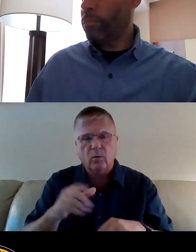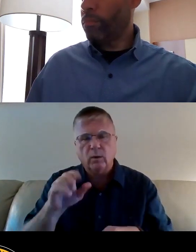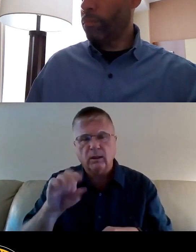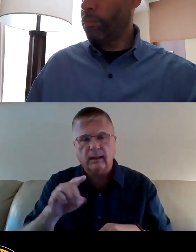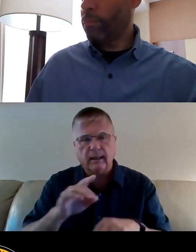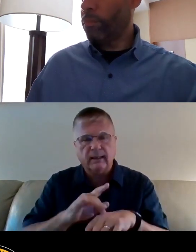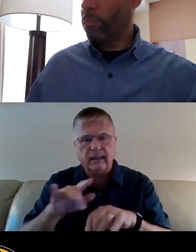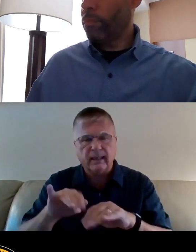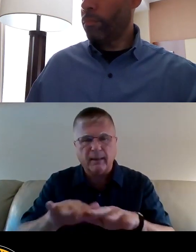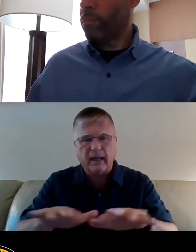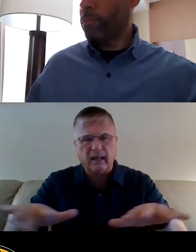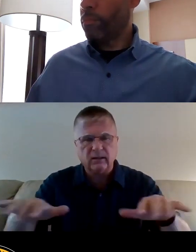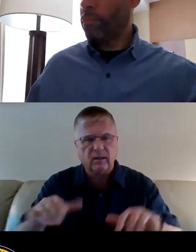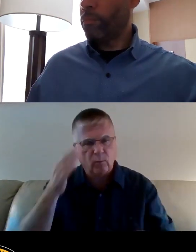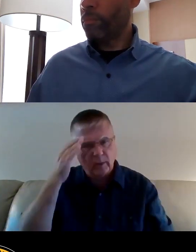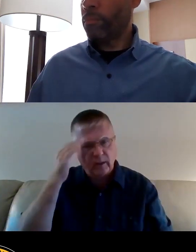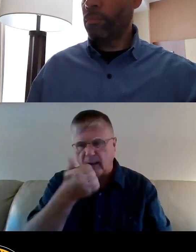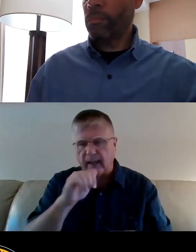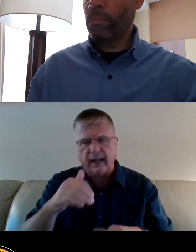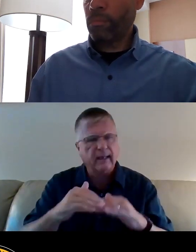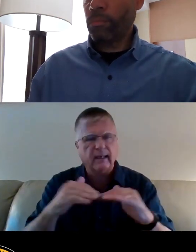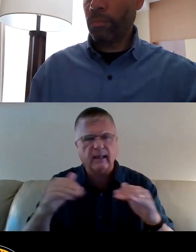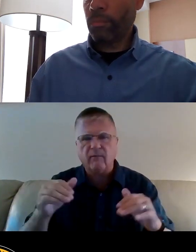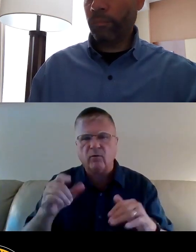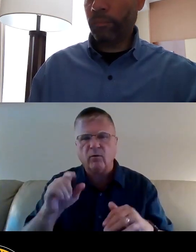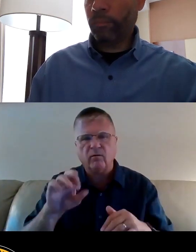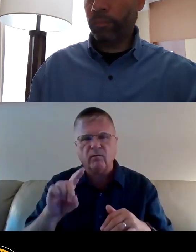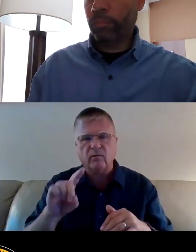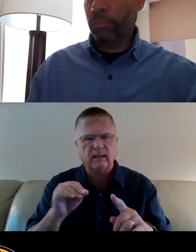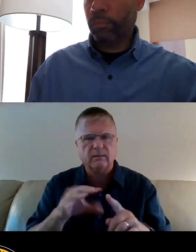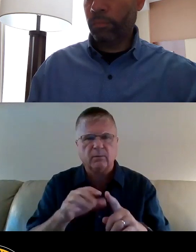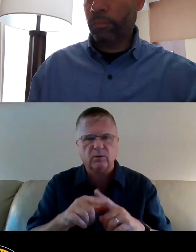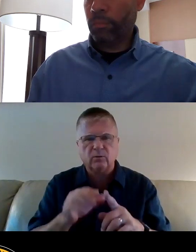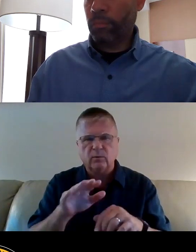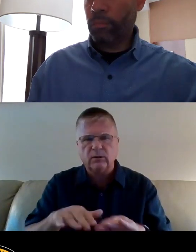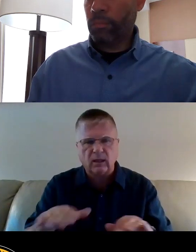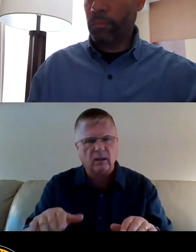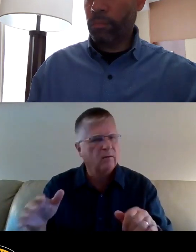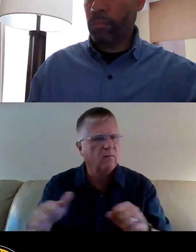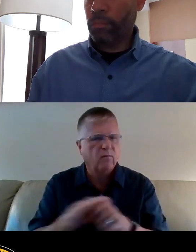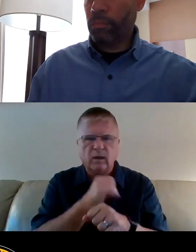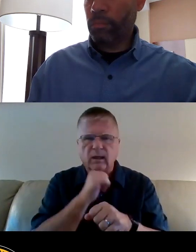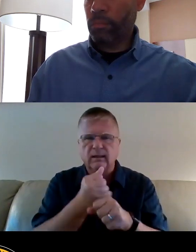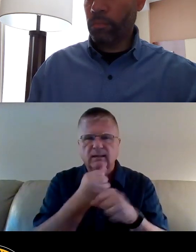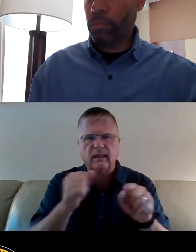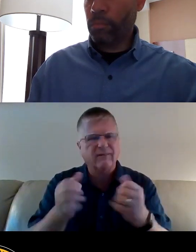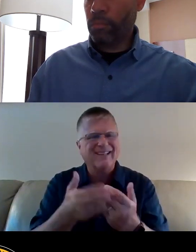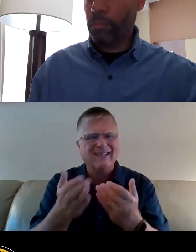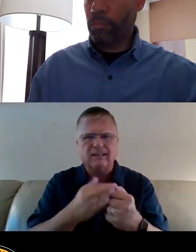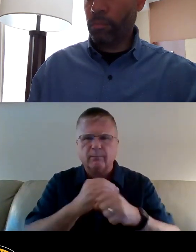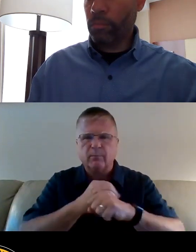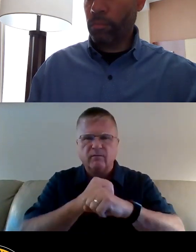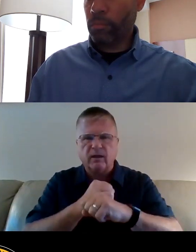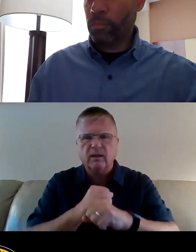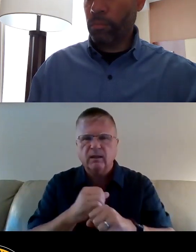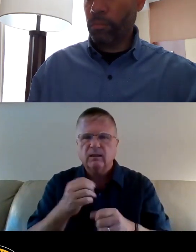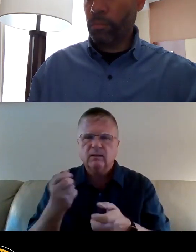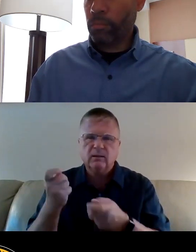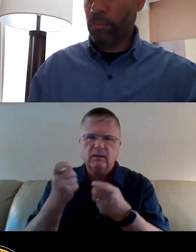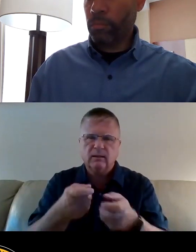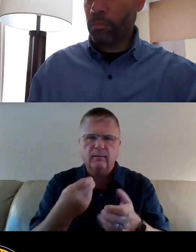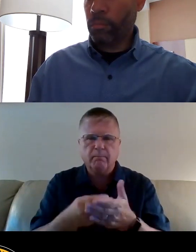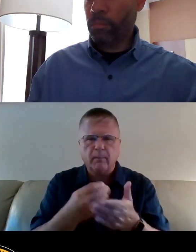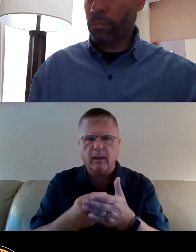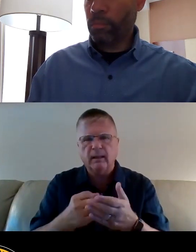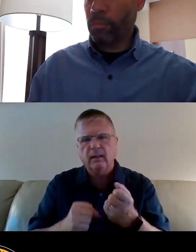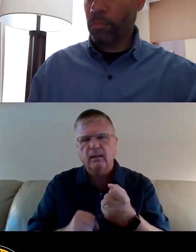As we know, any level of lead exposure to a child is completely unsafe and could easily be prevented if we ensure funding to address all sources of lead